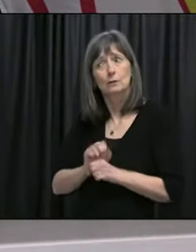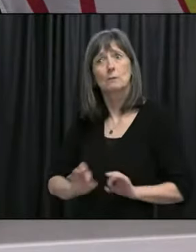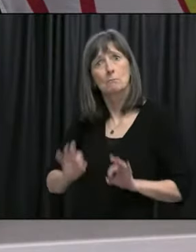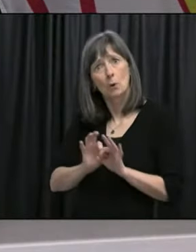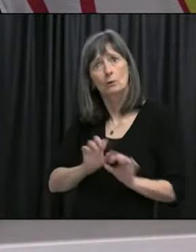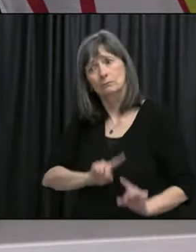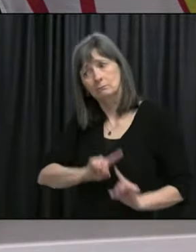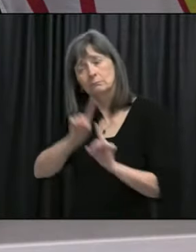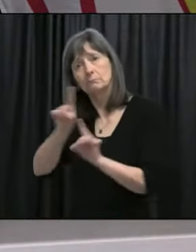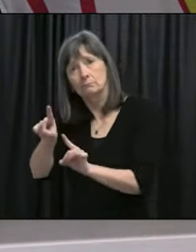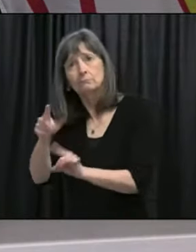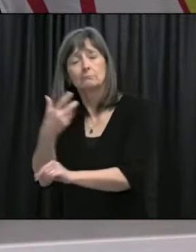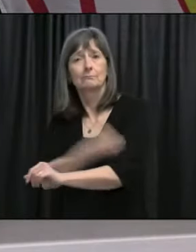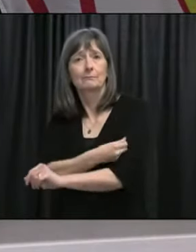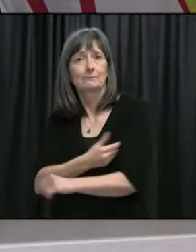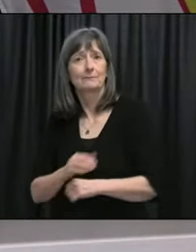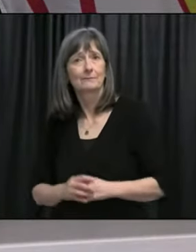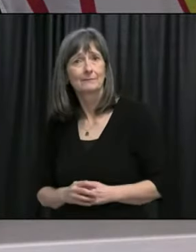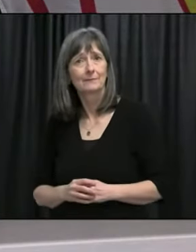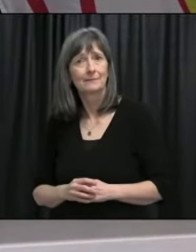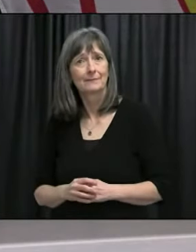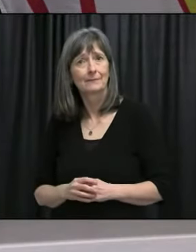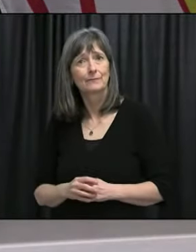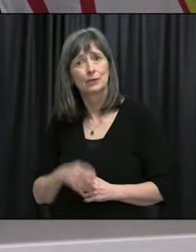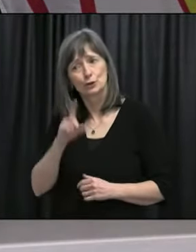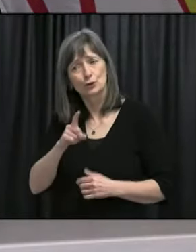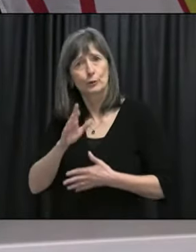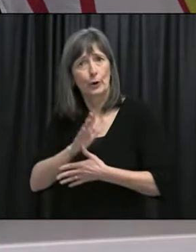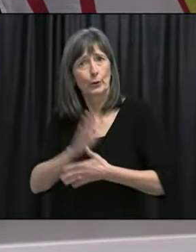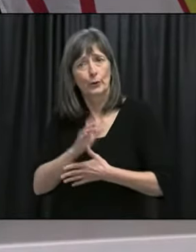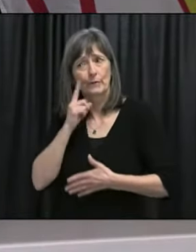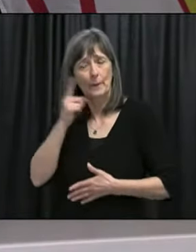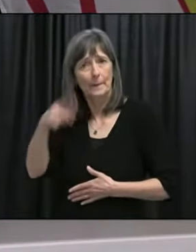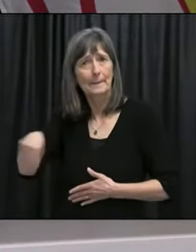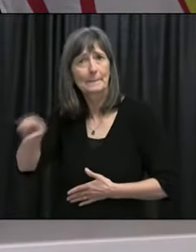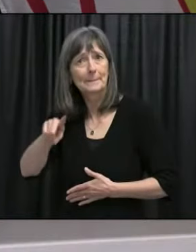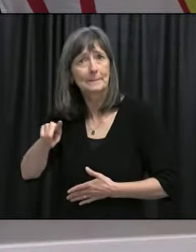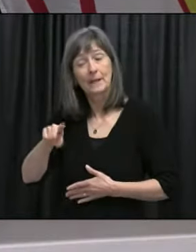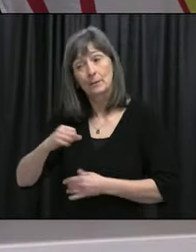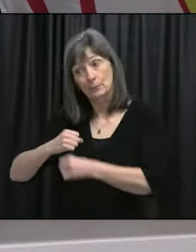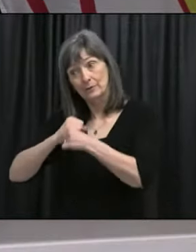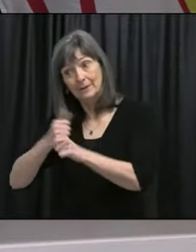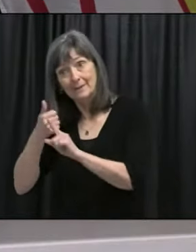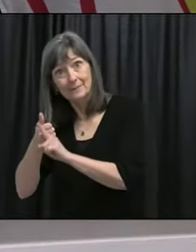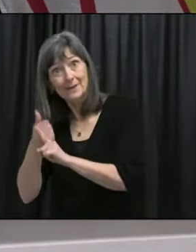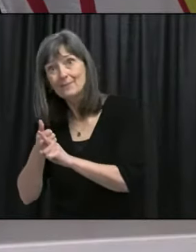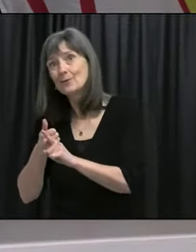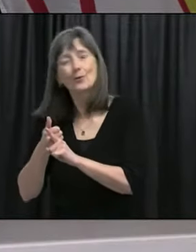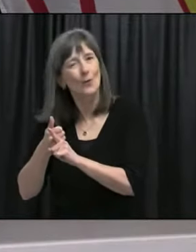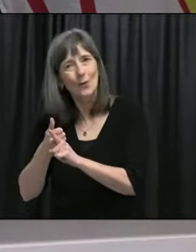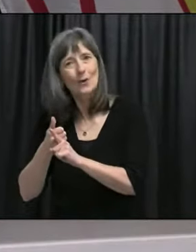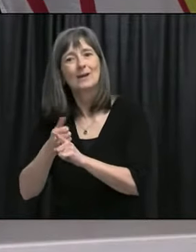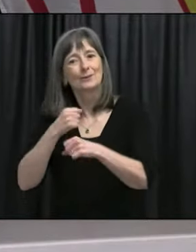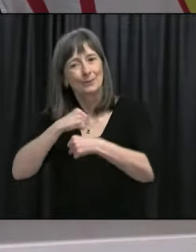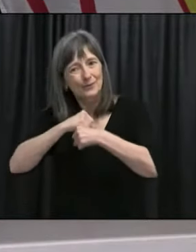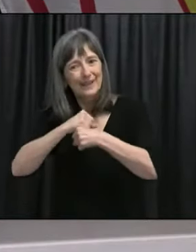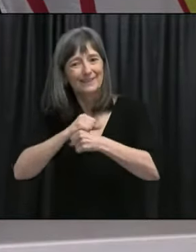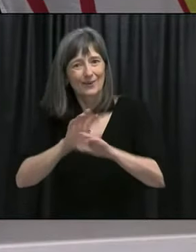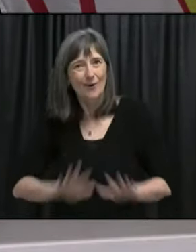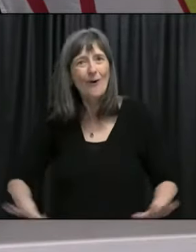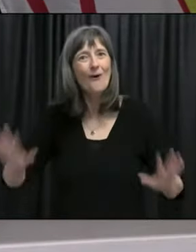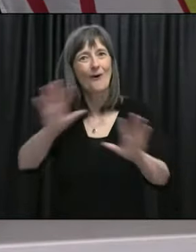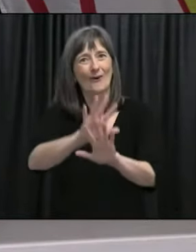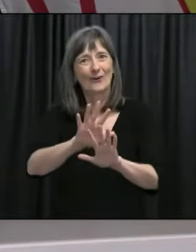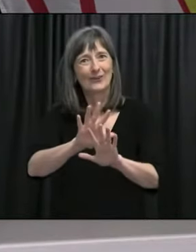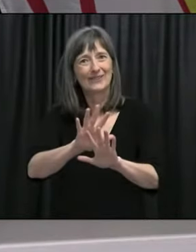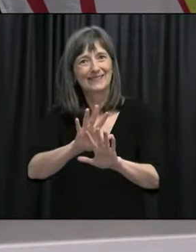during alert level five, uh, need to be vaccinated to protect, not just themselves, but our whole community. Um, and